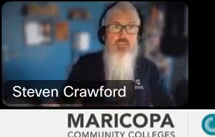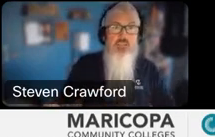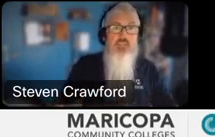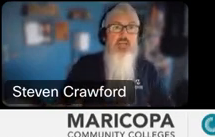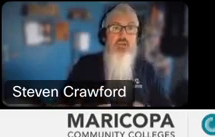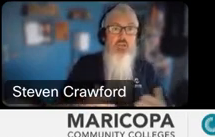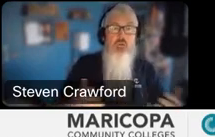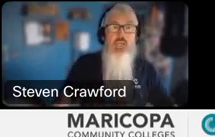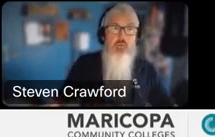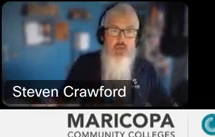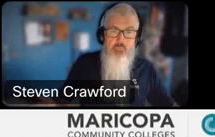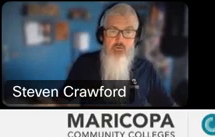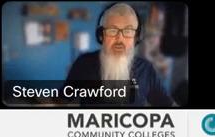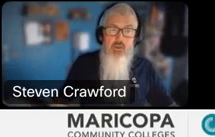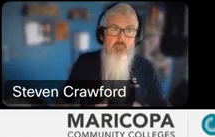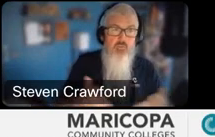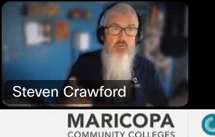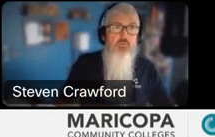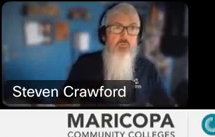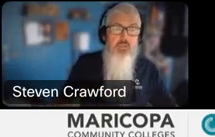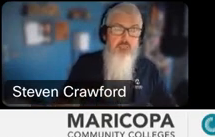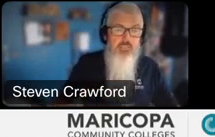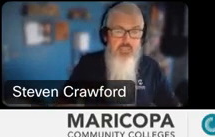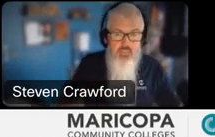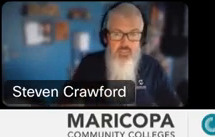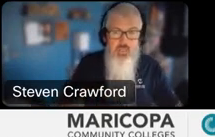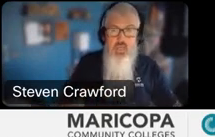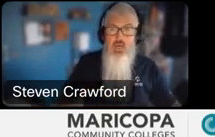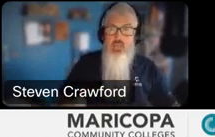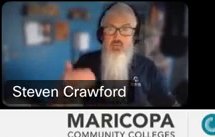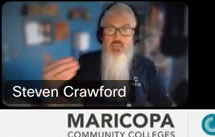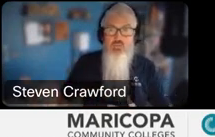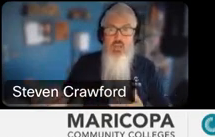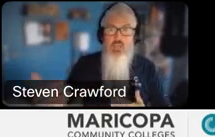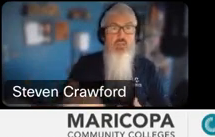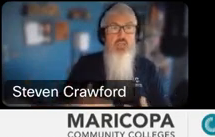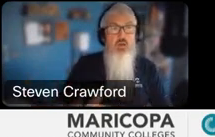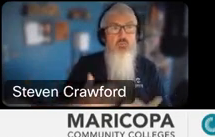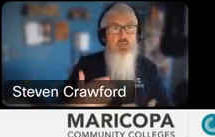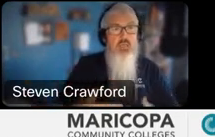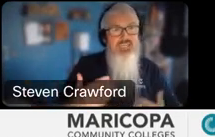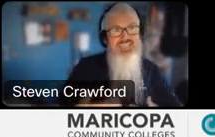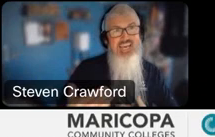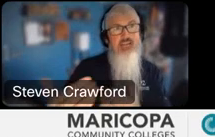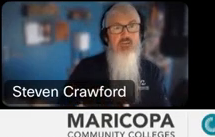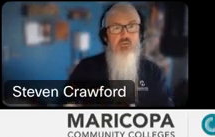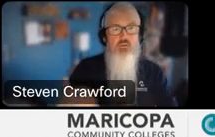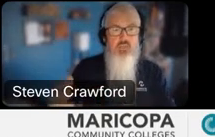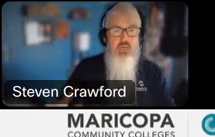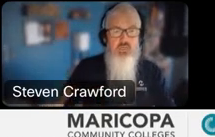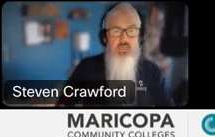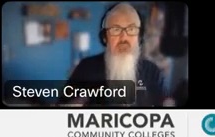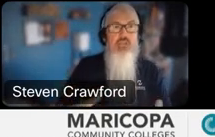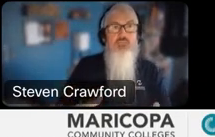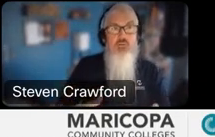therefore taking the entire Q&A period for their own mini presentation. Uh, so this way you can help get that in, you you can